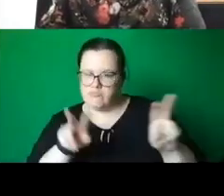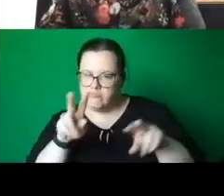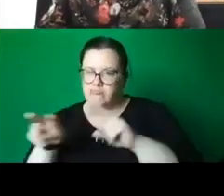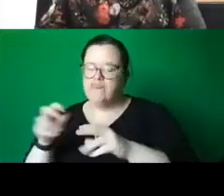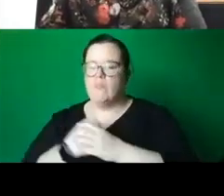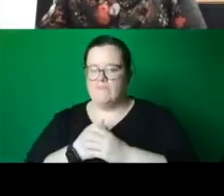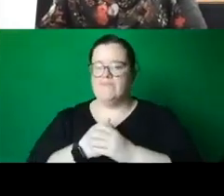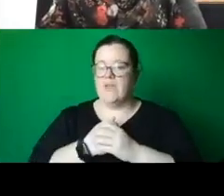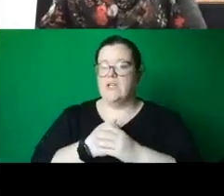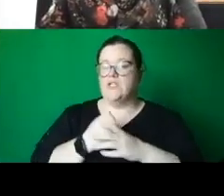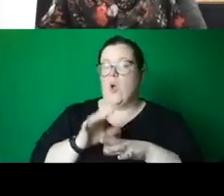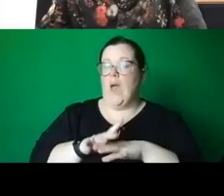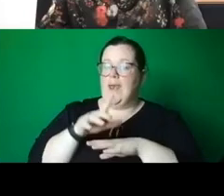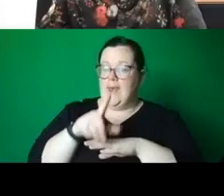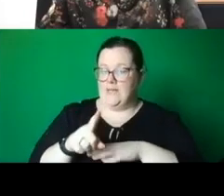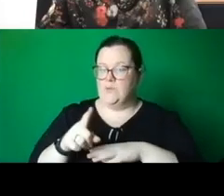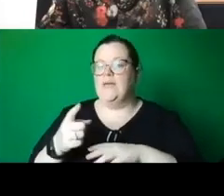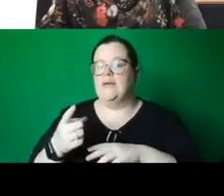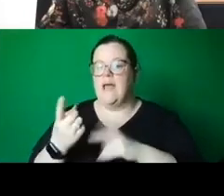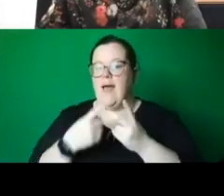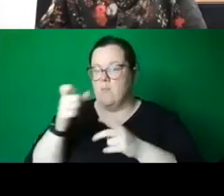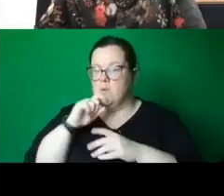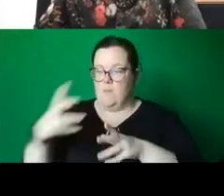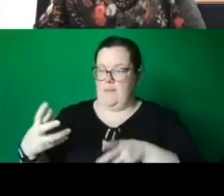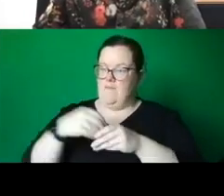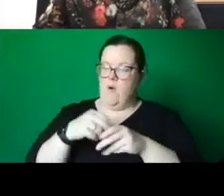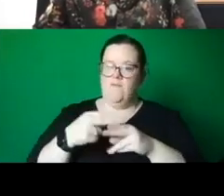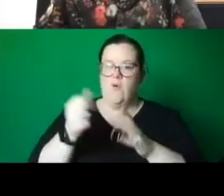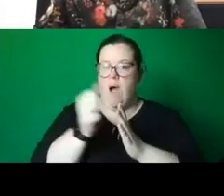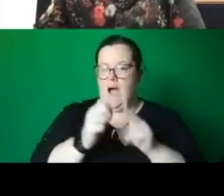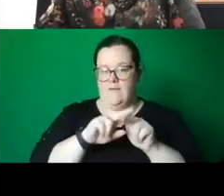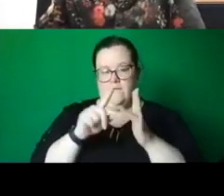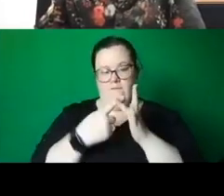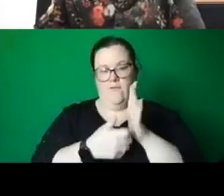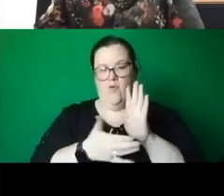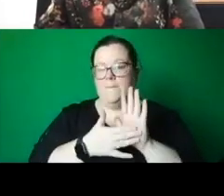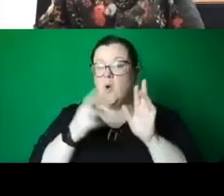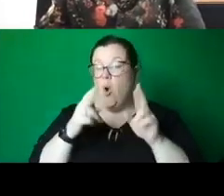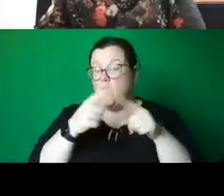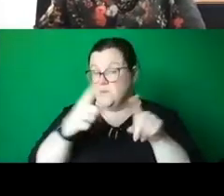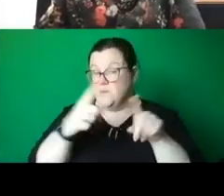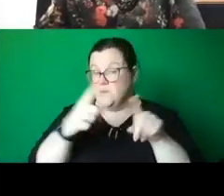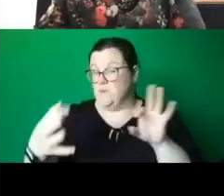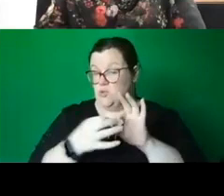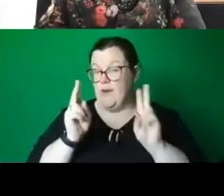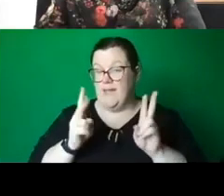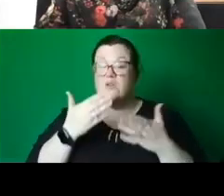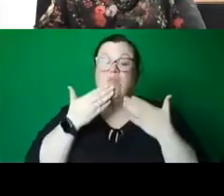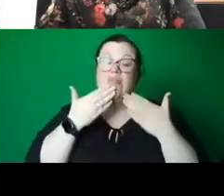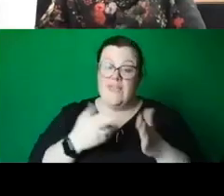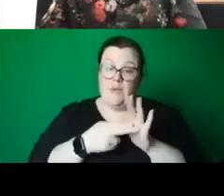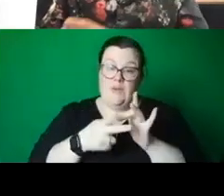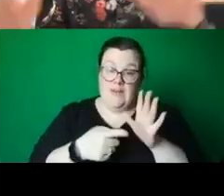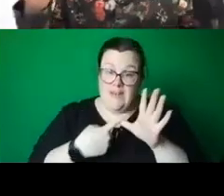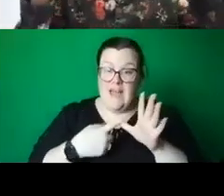Art Forum. So we hope you'll join us for that. So thank you again, Nina, and we look forward to seeing everybody at Art Forum next Thursday.